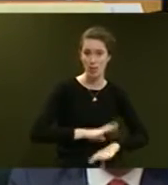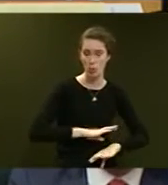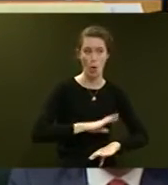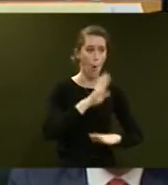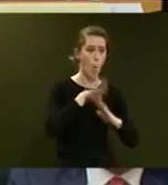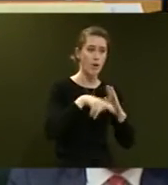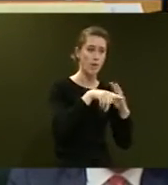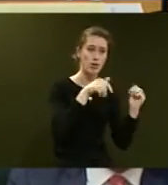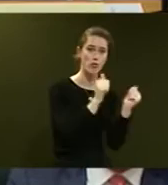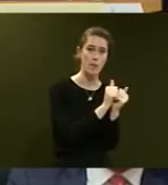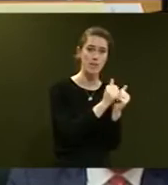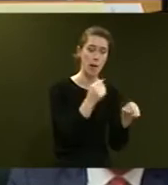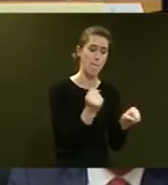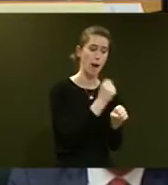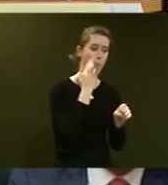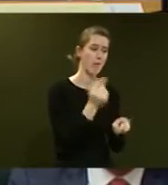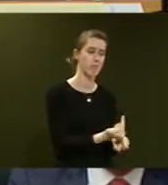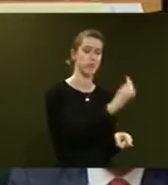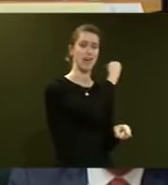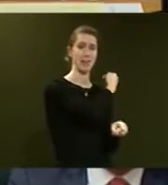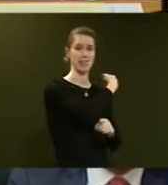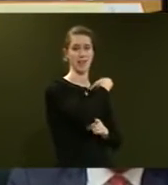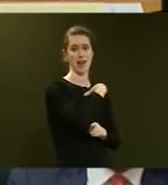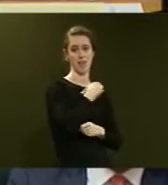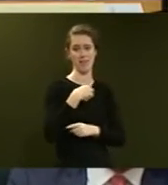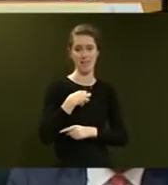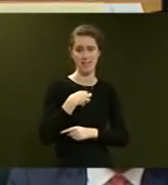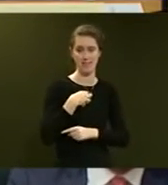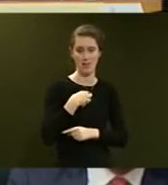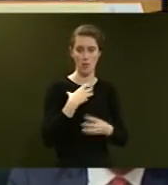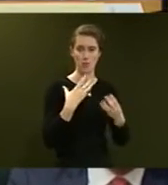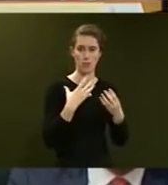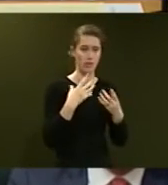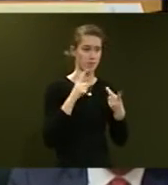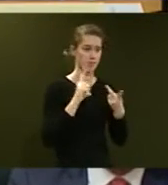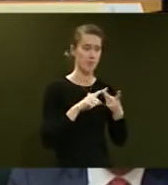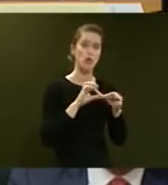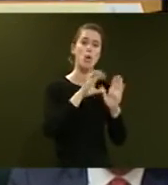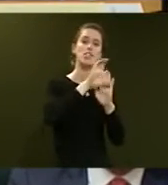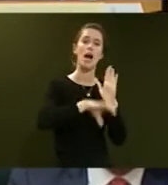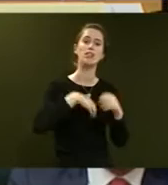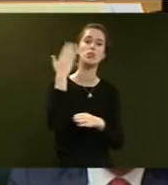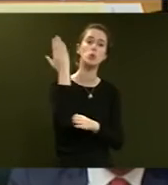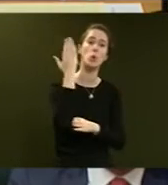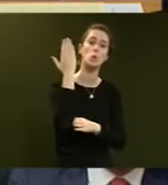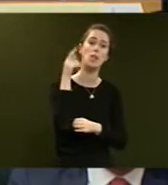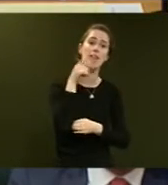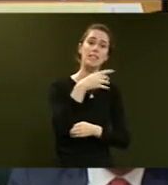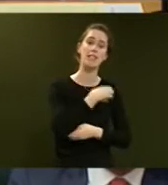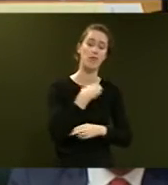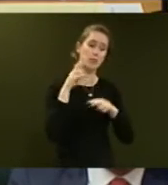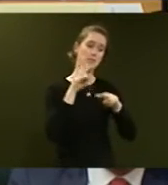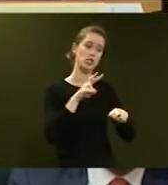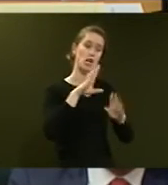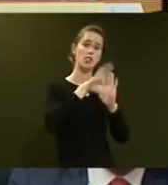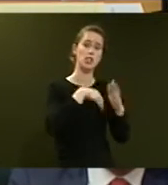of those agreements were reached under the previous government. With regard to charter schools, this government's position on charter